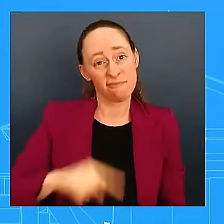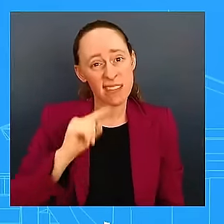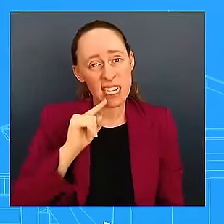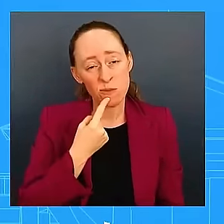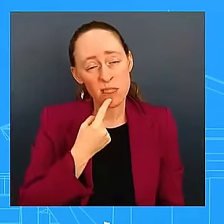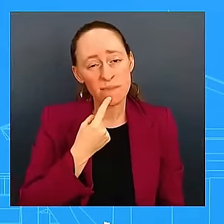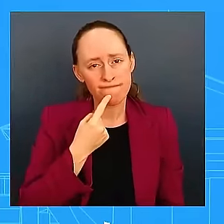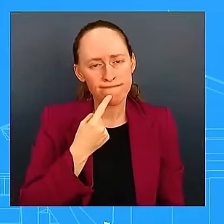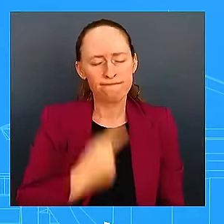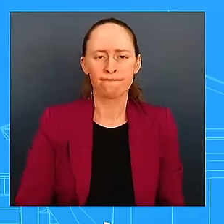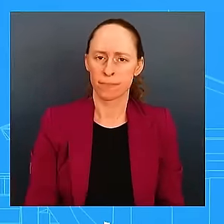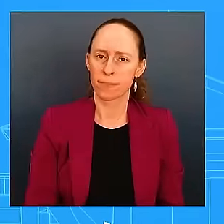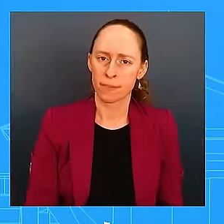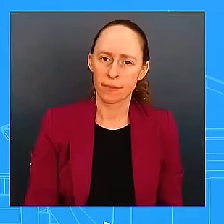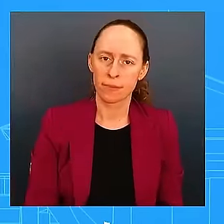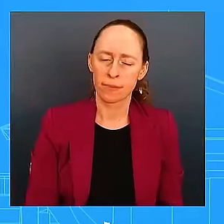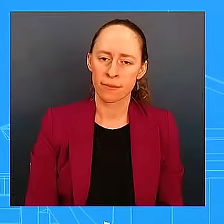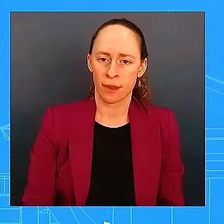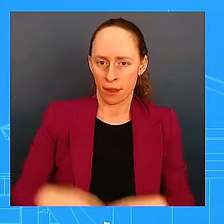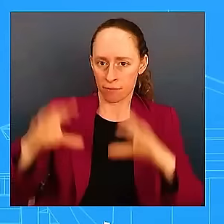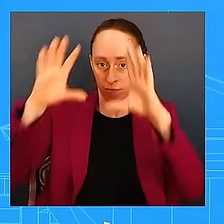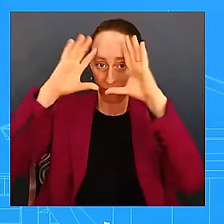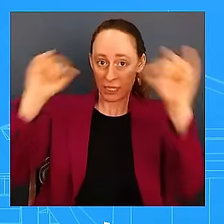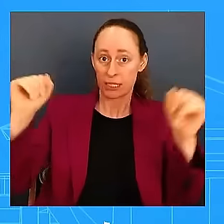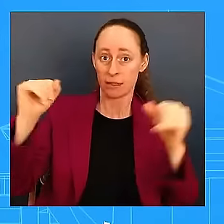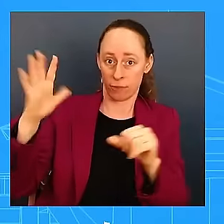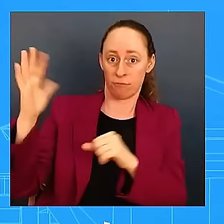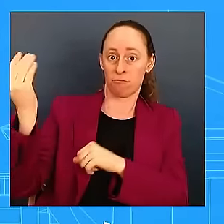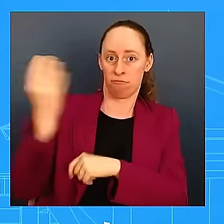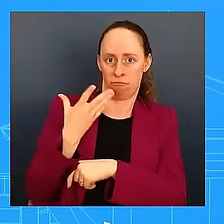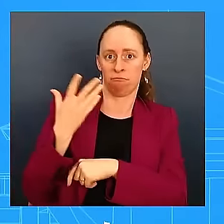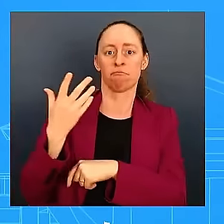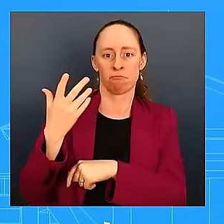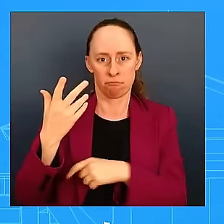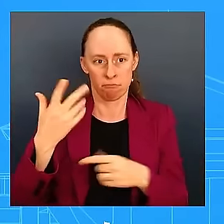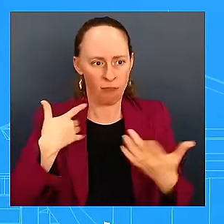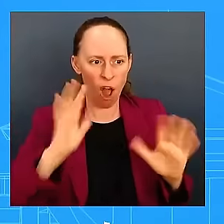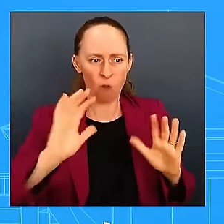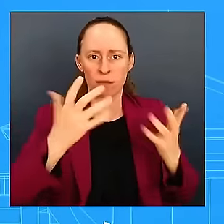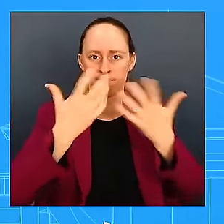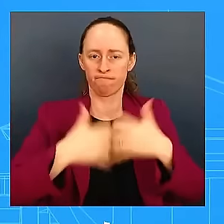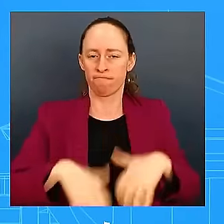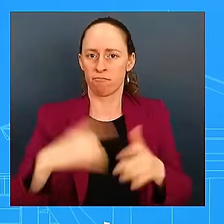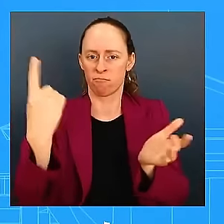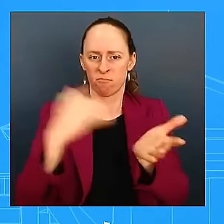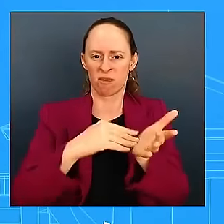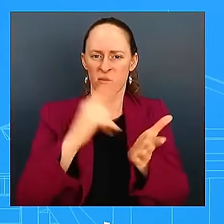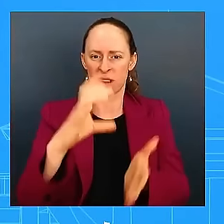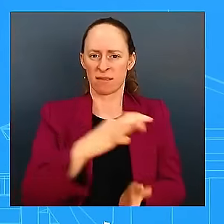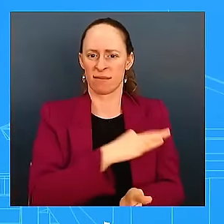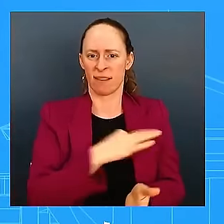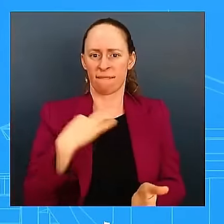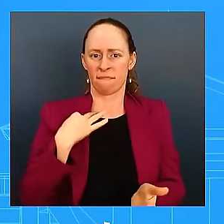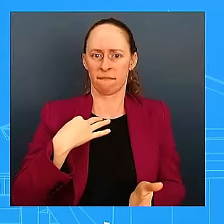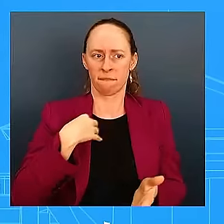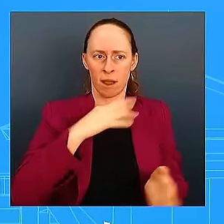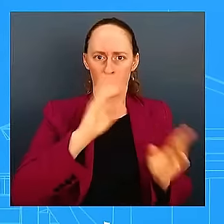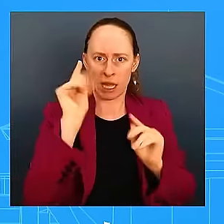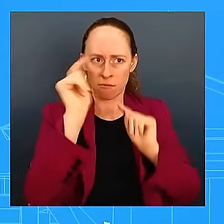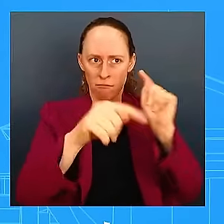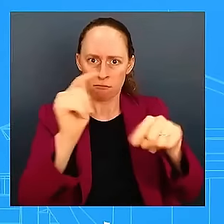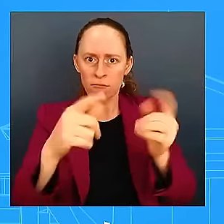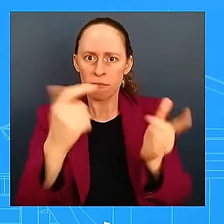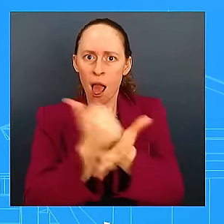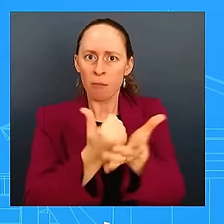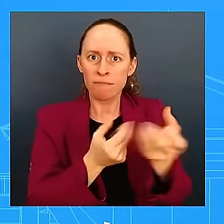,100 personnel so far across the federal government supporting the preparedness efforts for this storm. We also have an